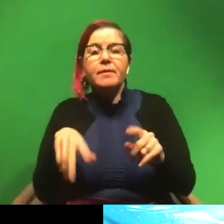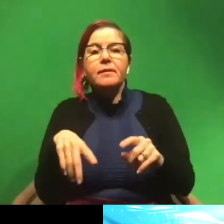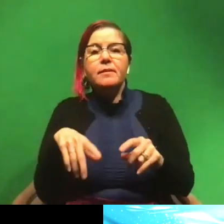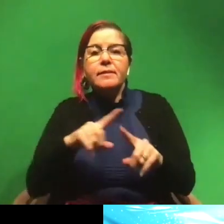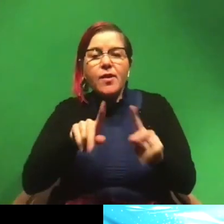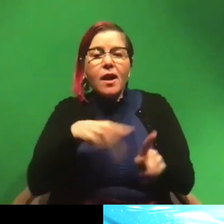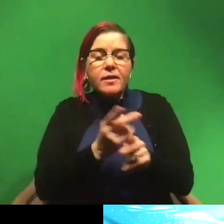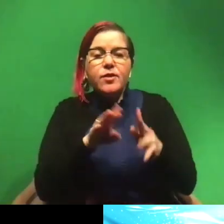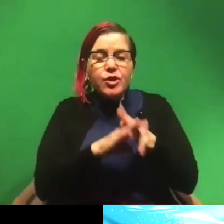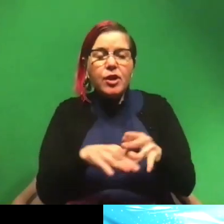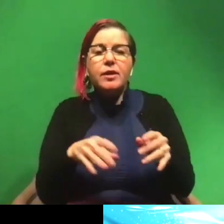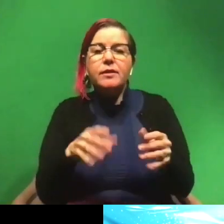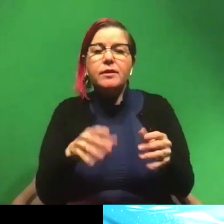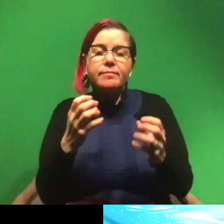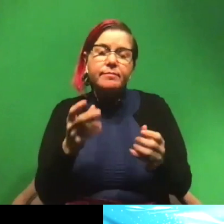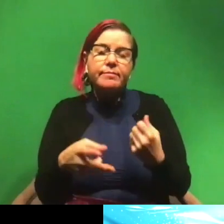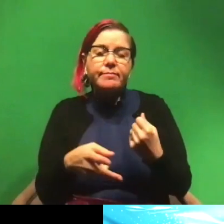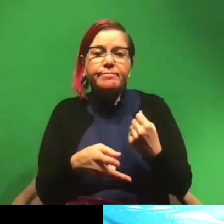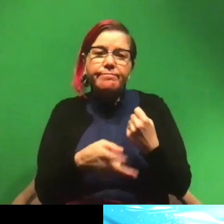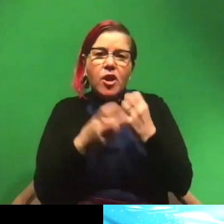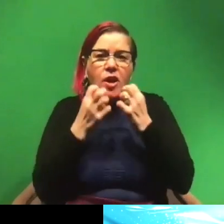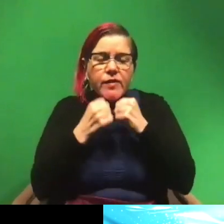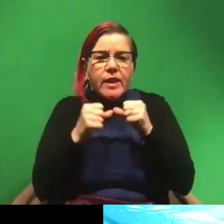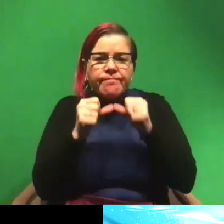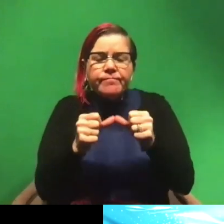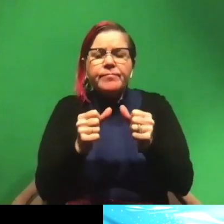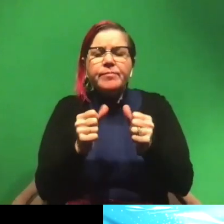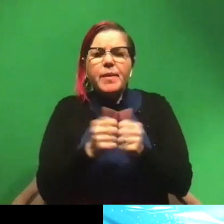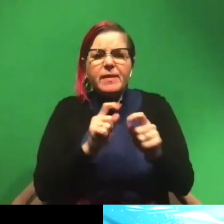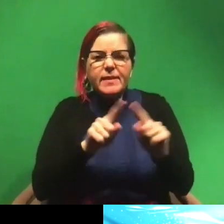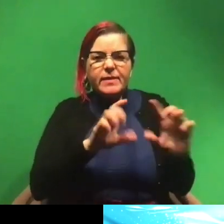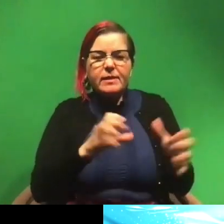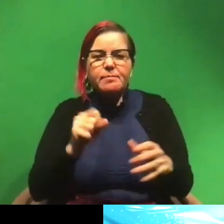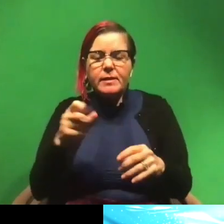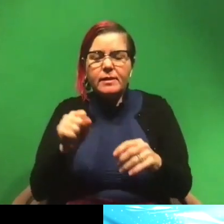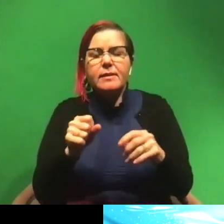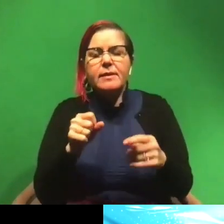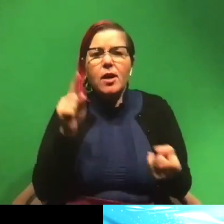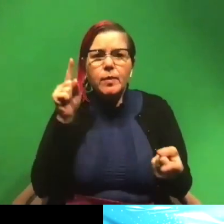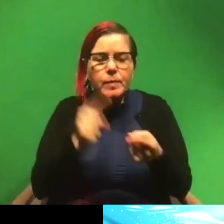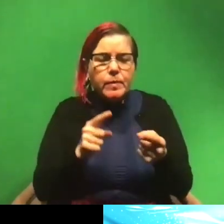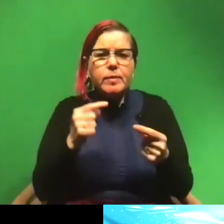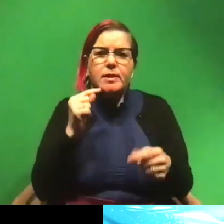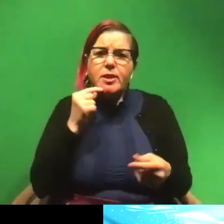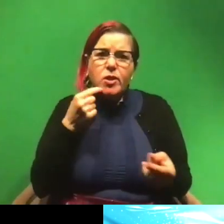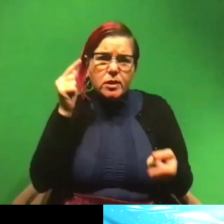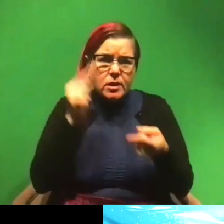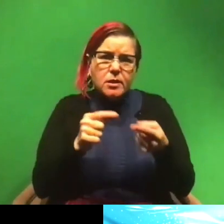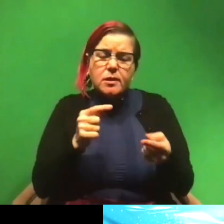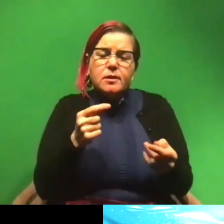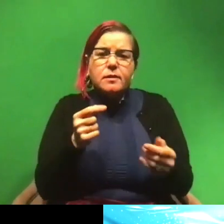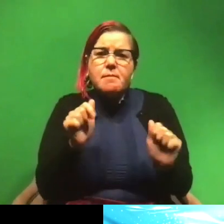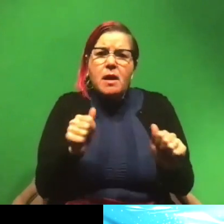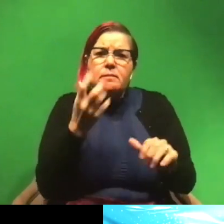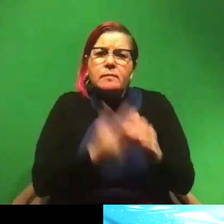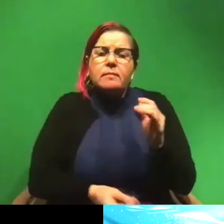help with the conservation of some of these species that are endangered and critically endangered. And that's just really